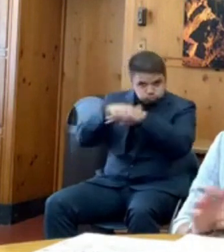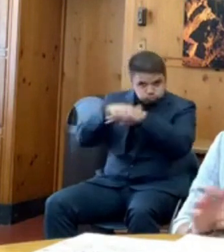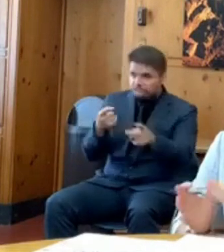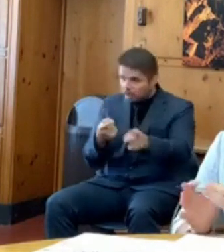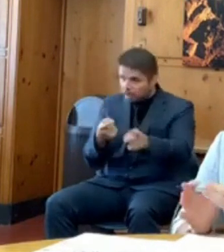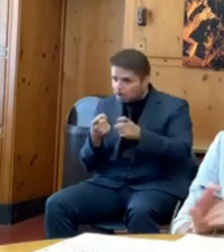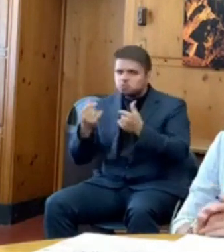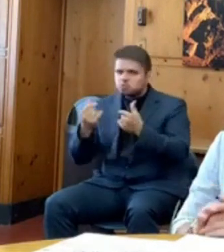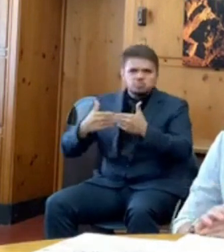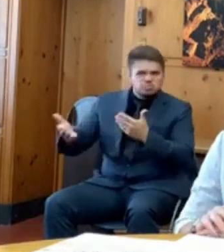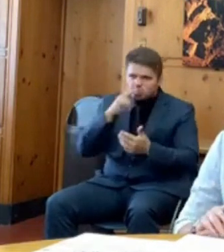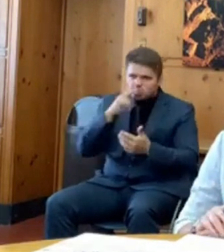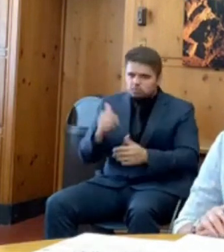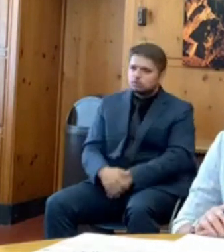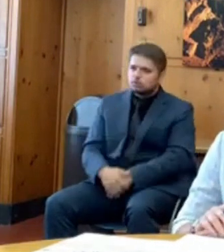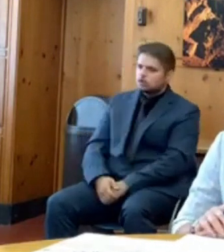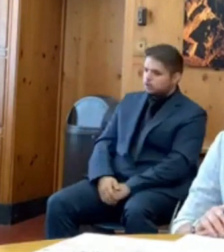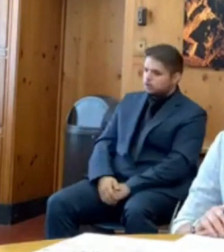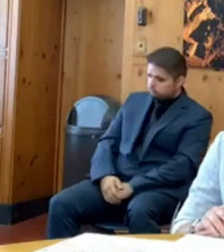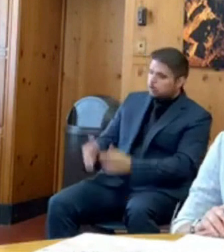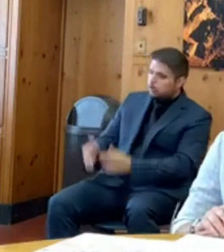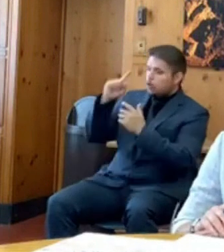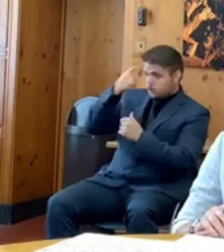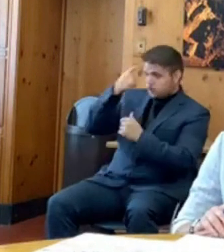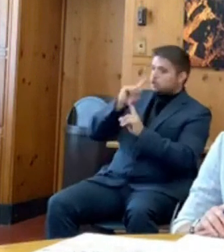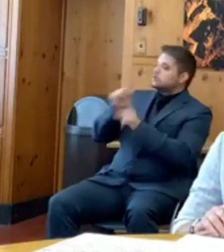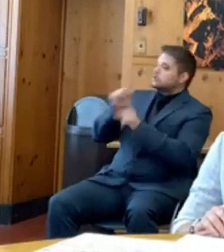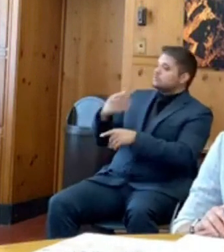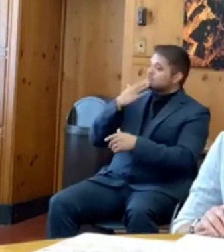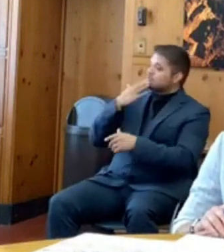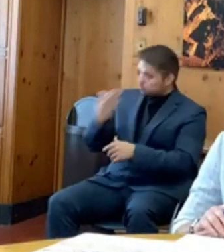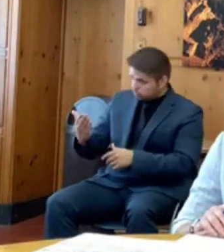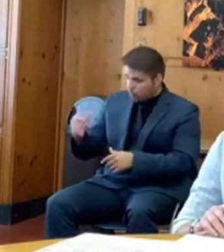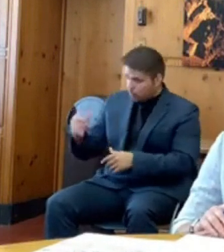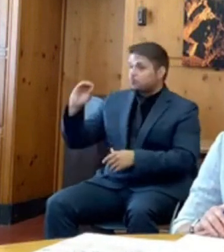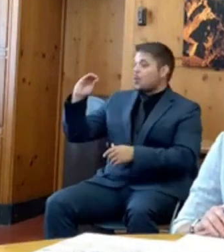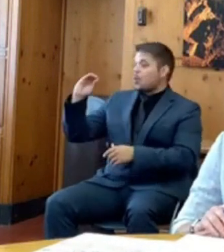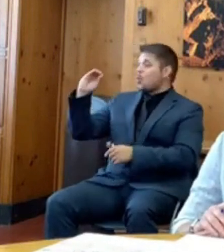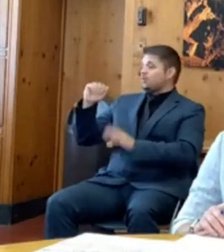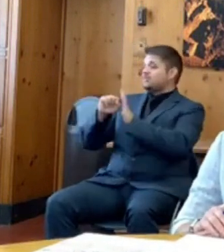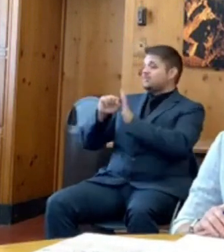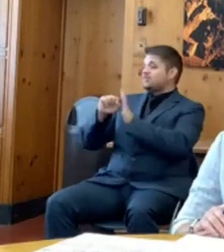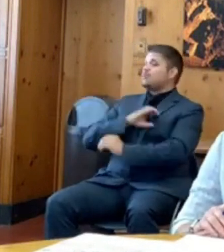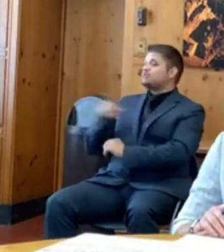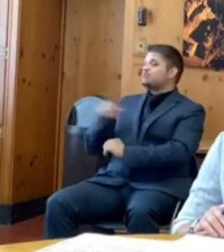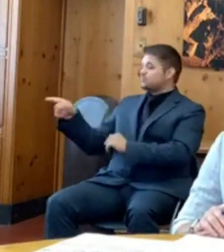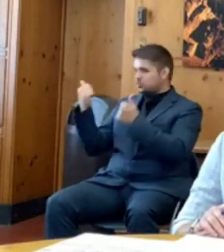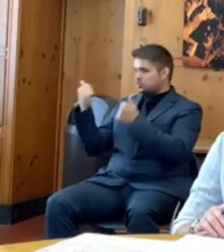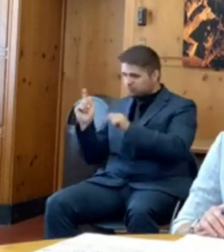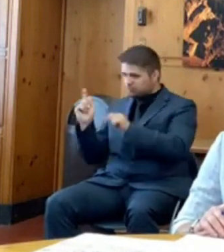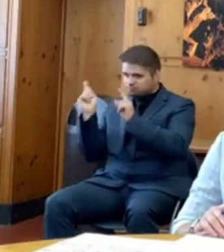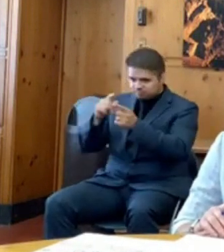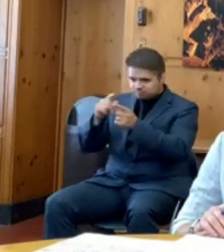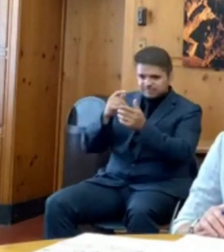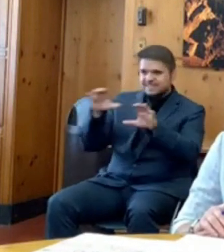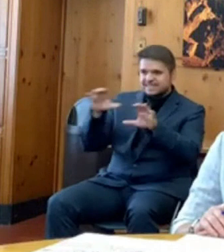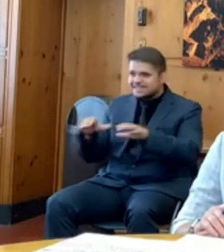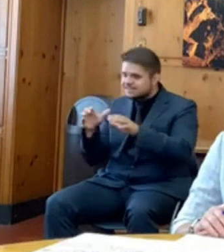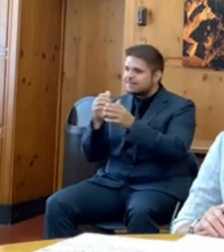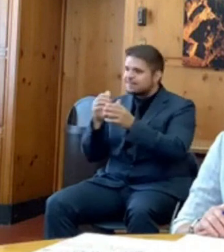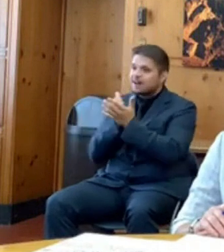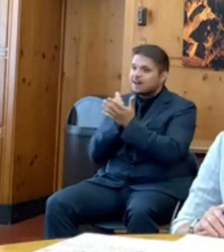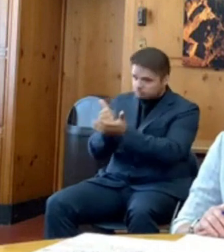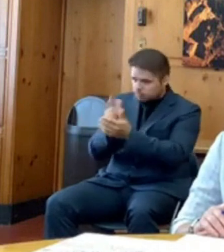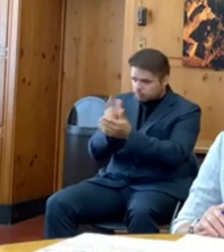thank you to our Oregon state troopers that are assisting with efforts in Portland to ensure that protesters